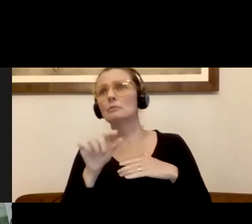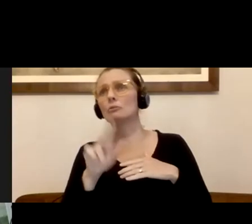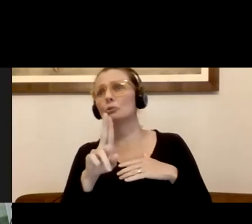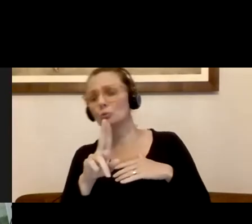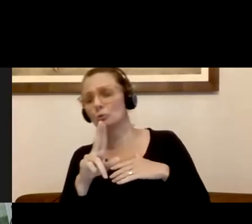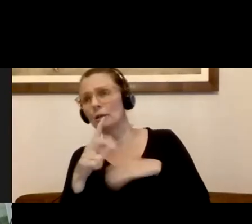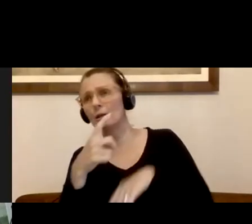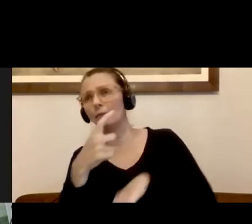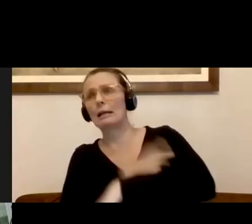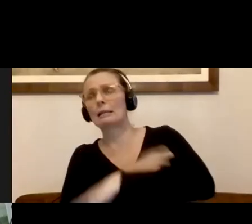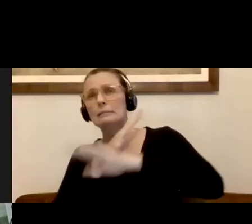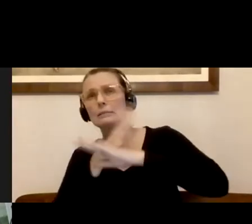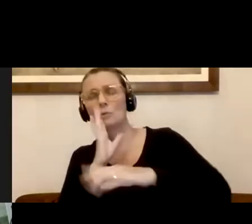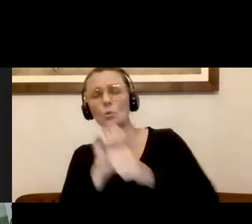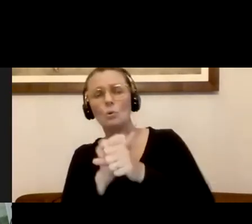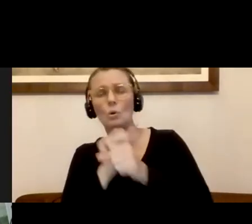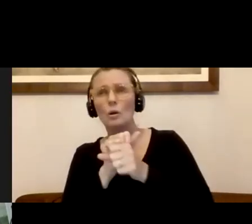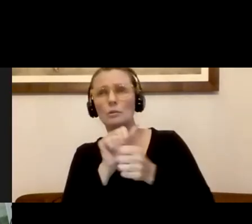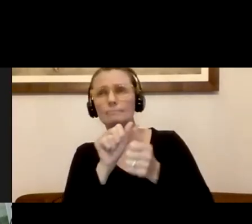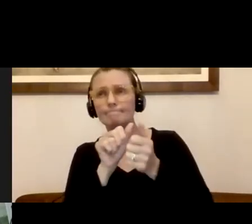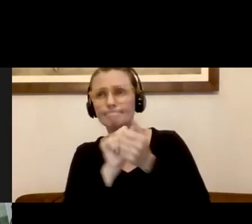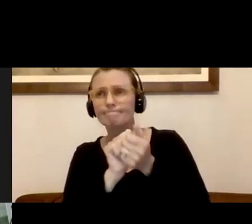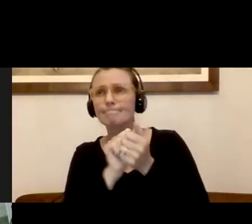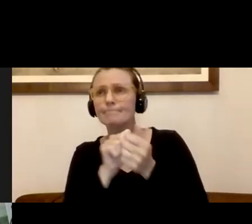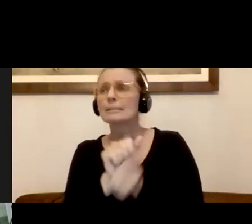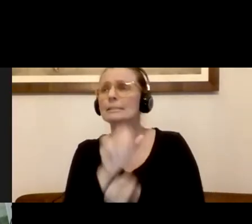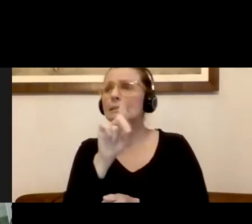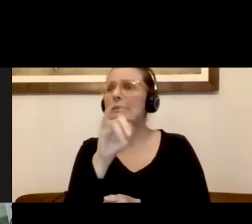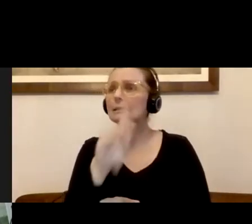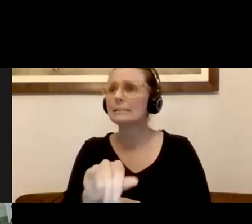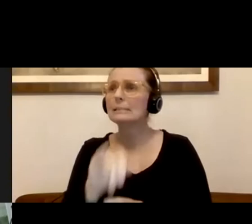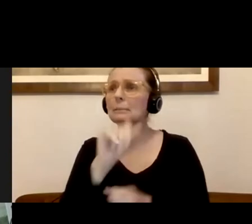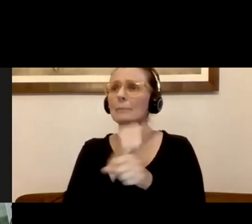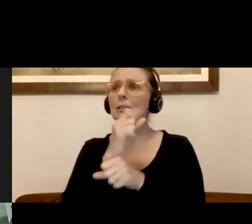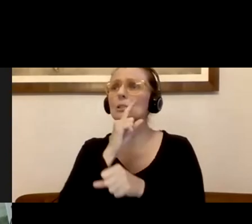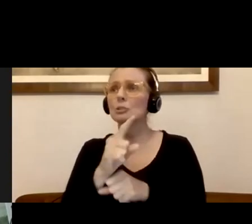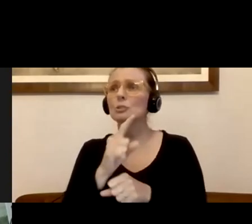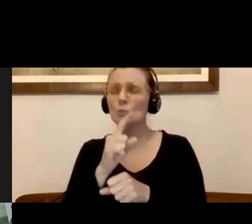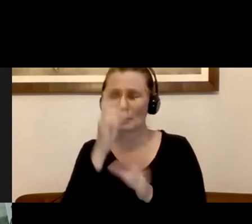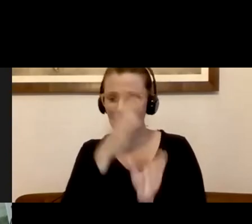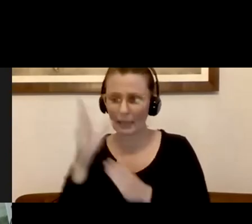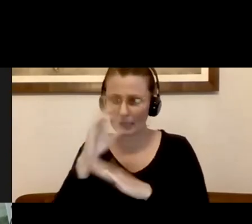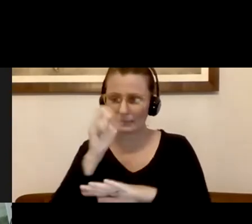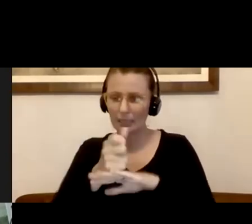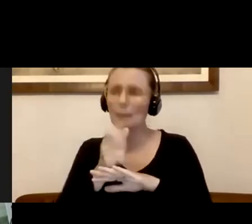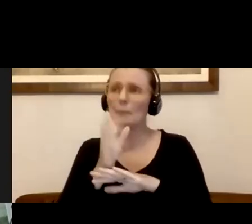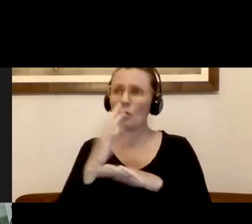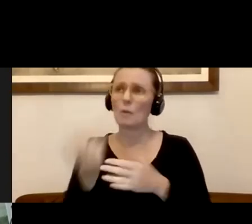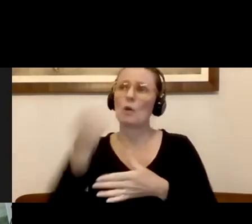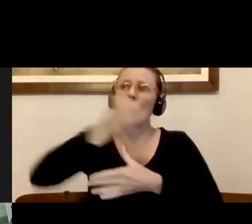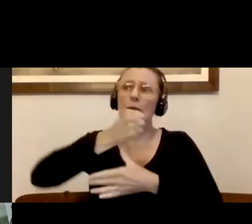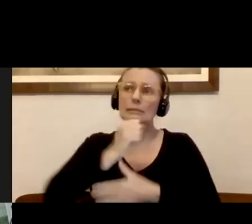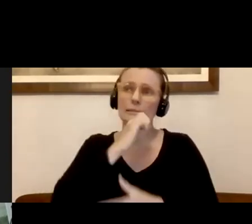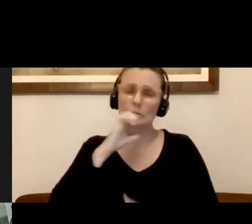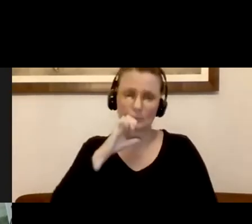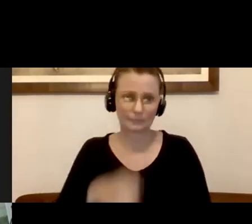closely with Cindy and her staff to make sure that we put a plan together, um, that does put a priority for our seniors. Thanks.